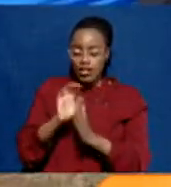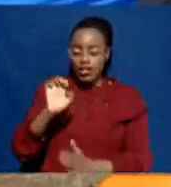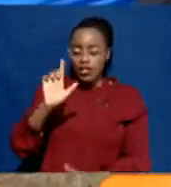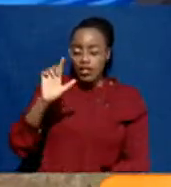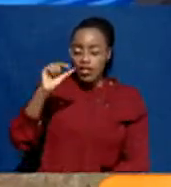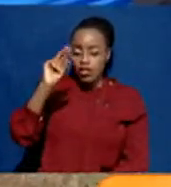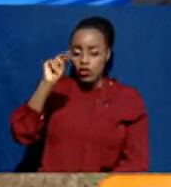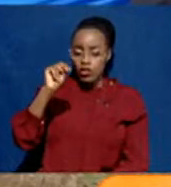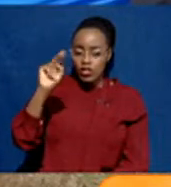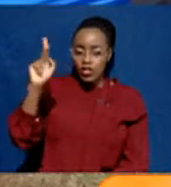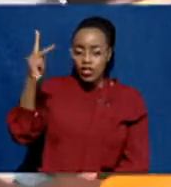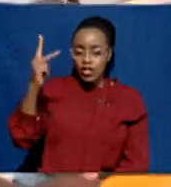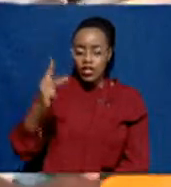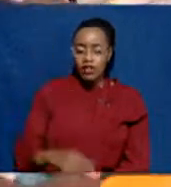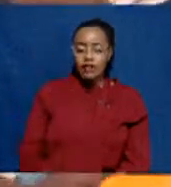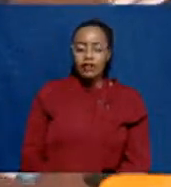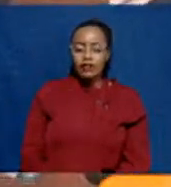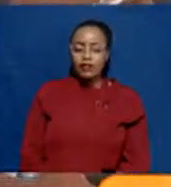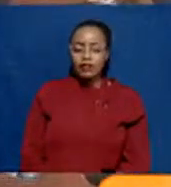Elgort, Kenya.